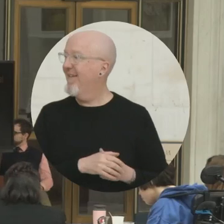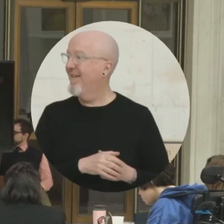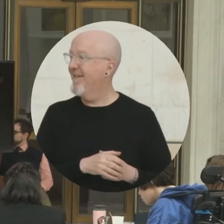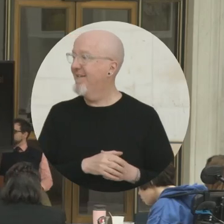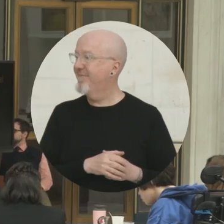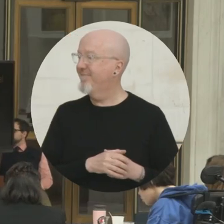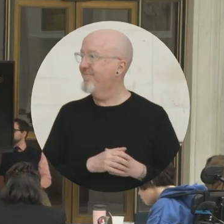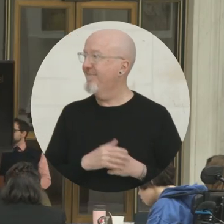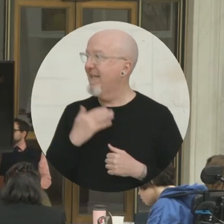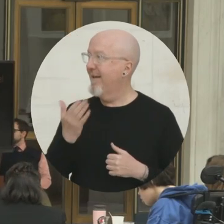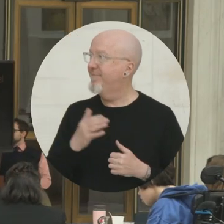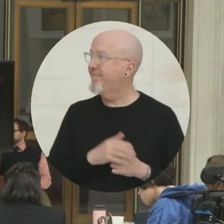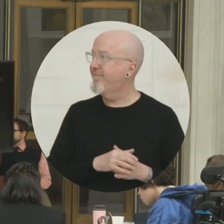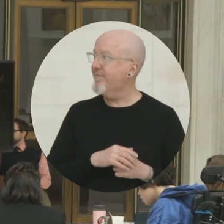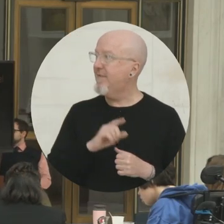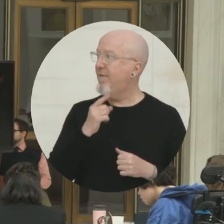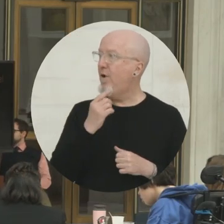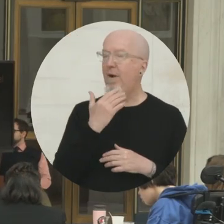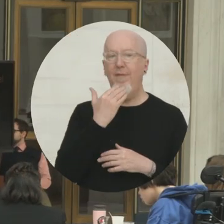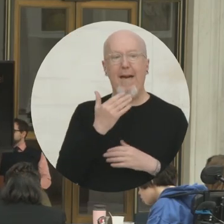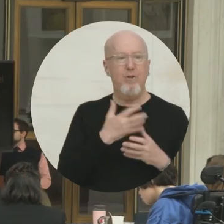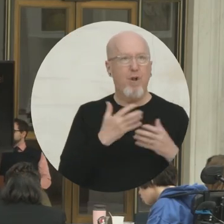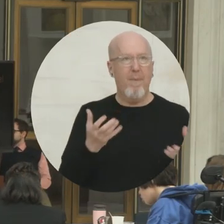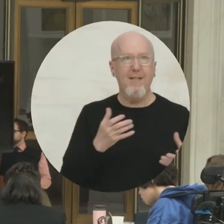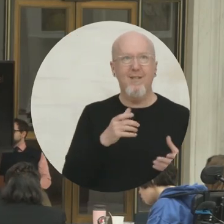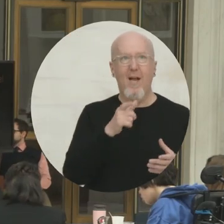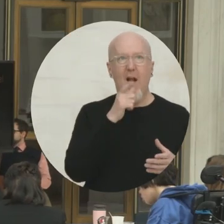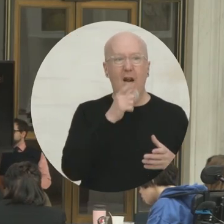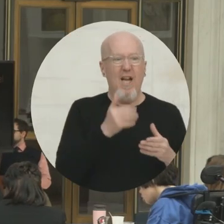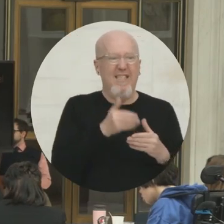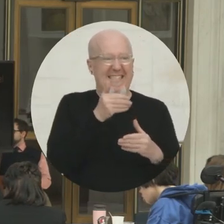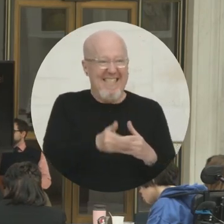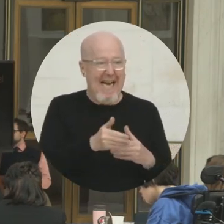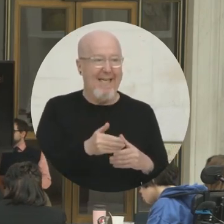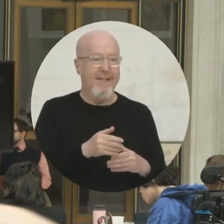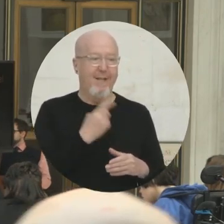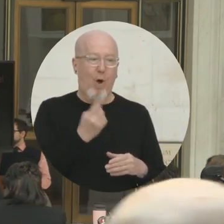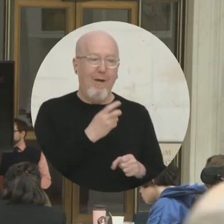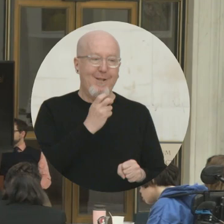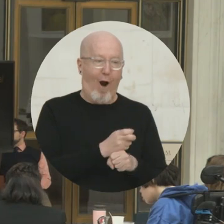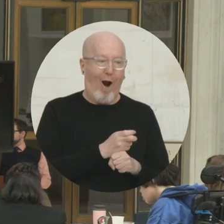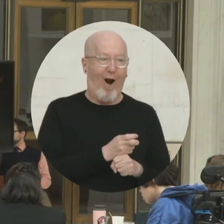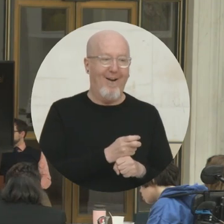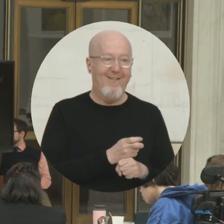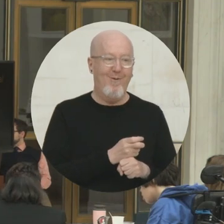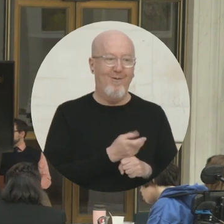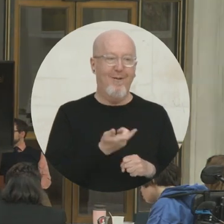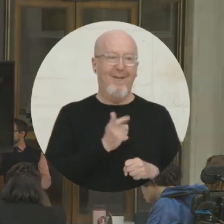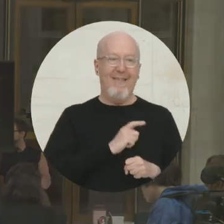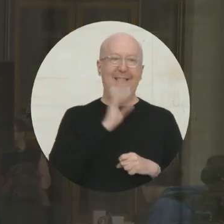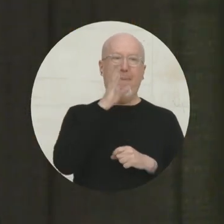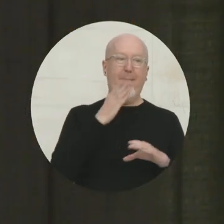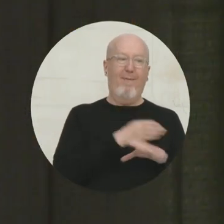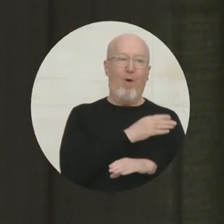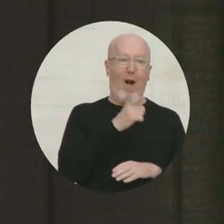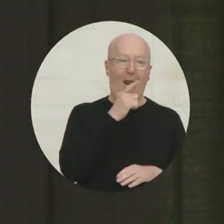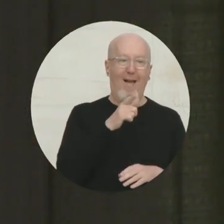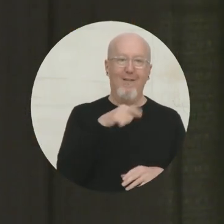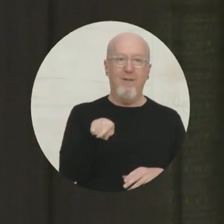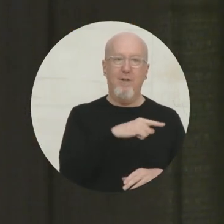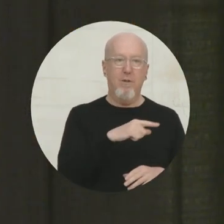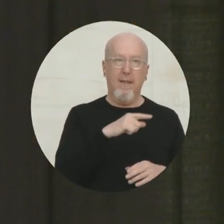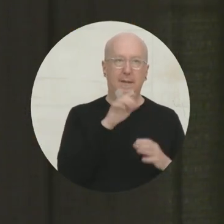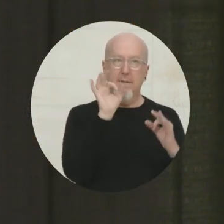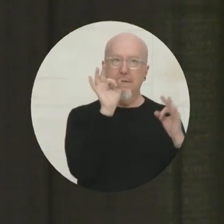Holmsey. Thank you. So first of all, thank you all so much. I know lunch is next. It's a hard point to be in the day. But, you this for me